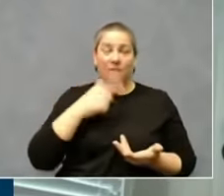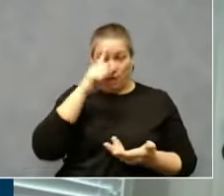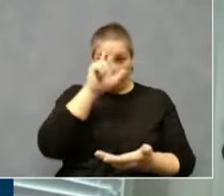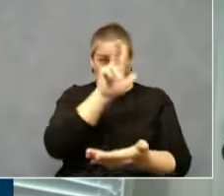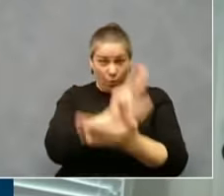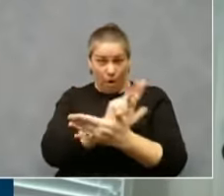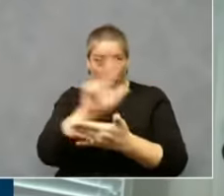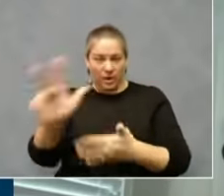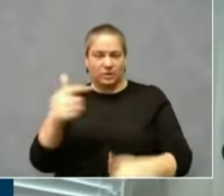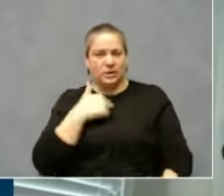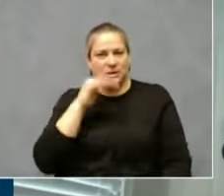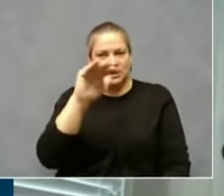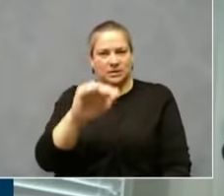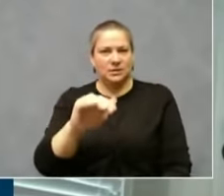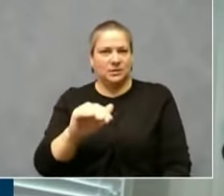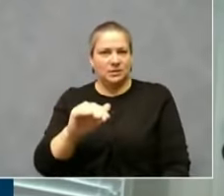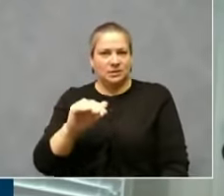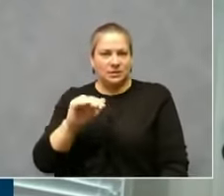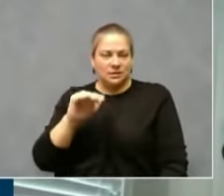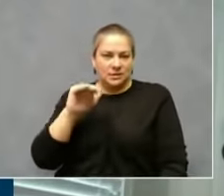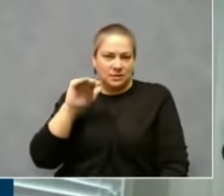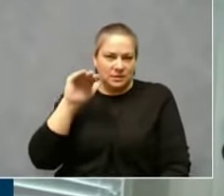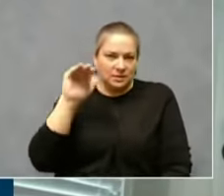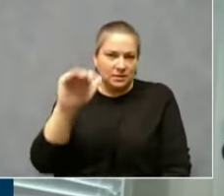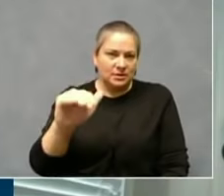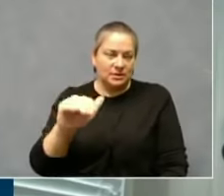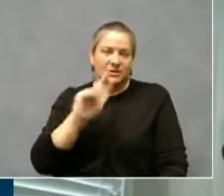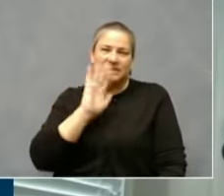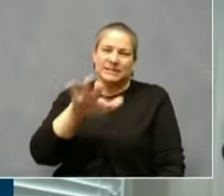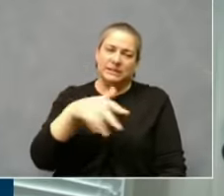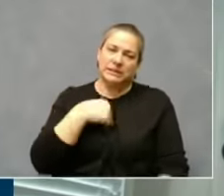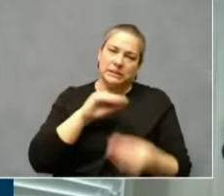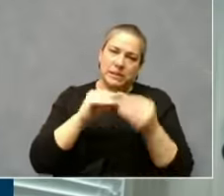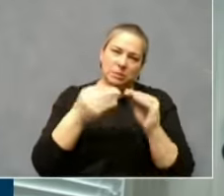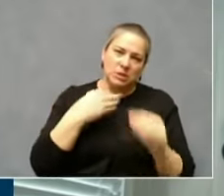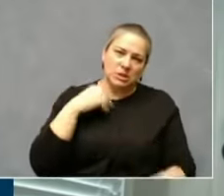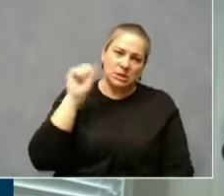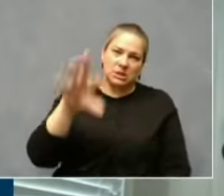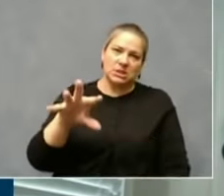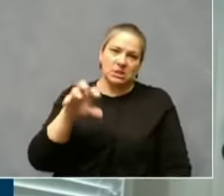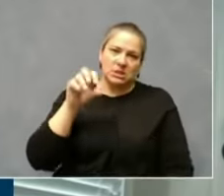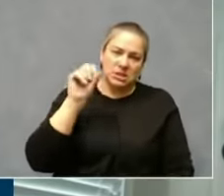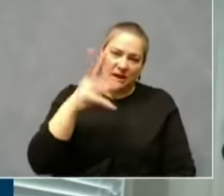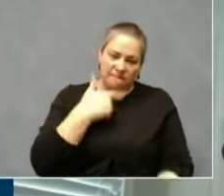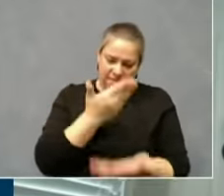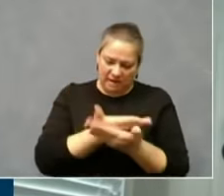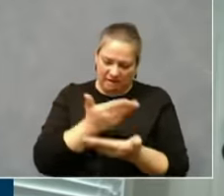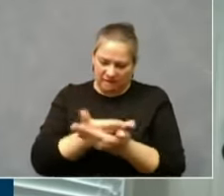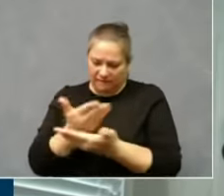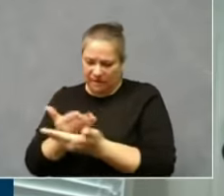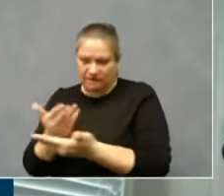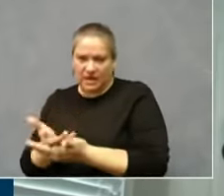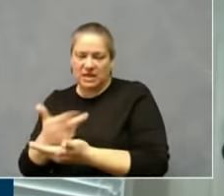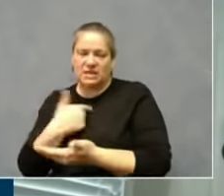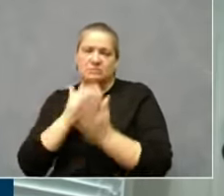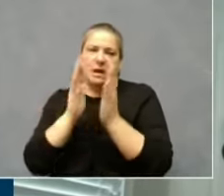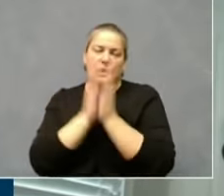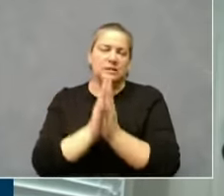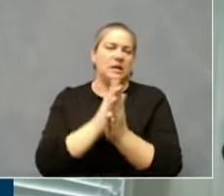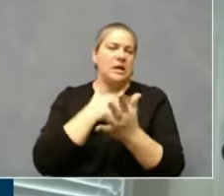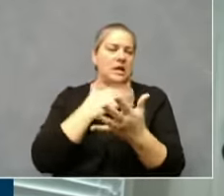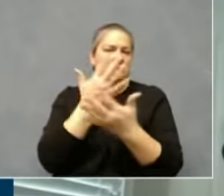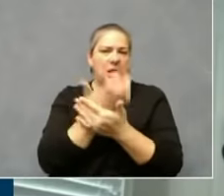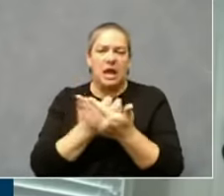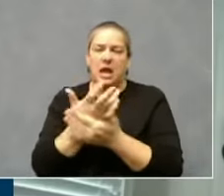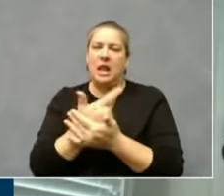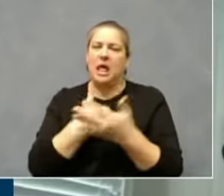to persuade with facts and figures, and also appeals to people's better angels, that we had to